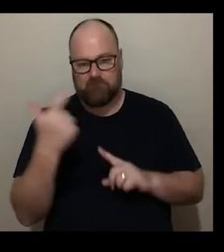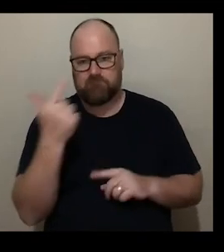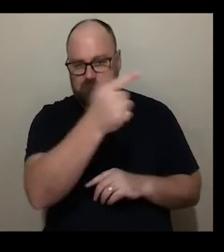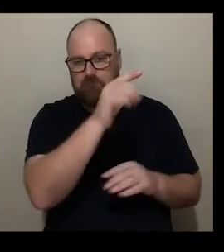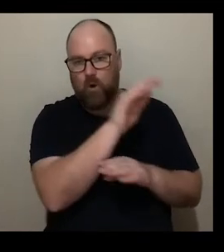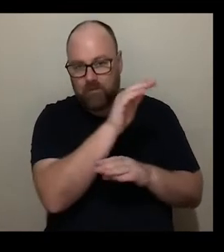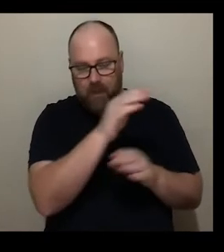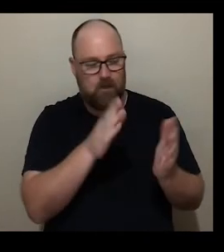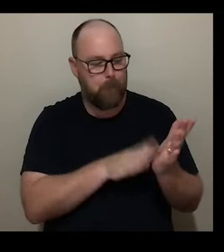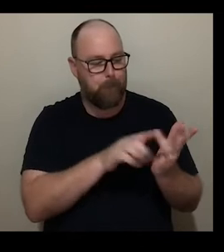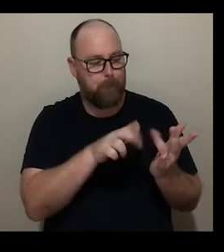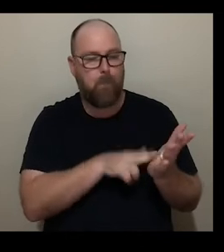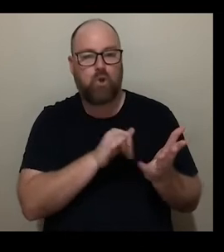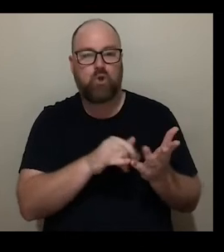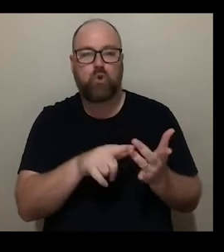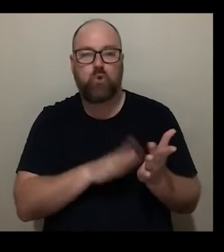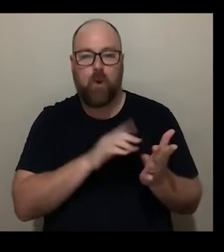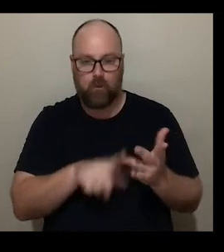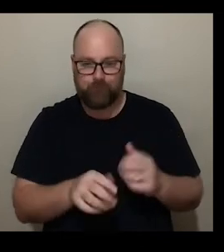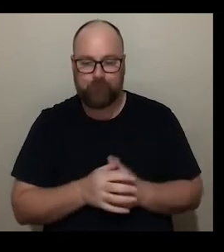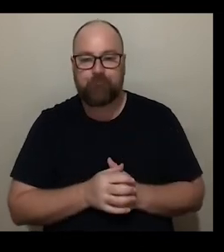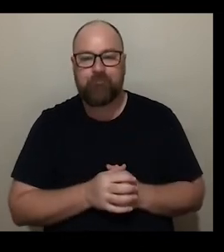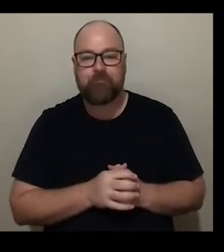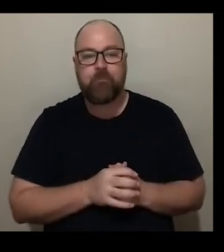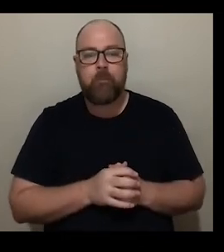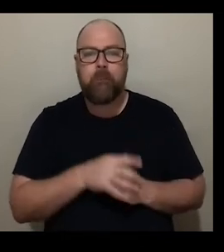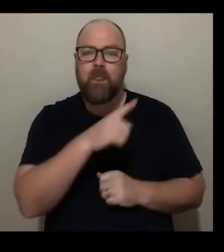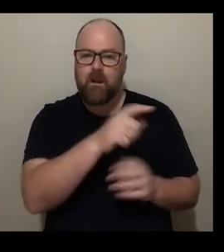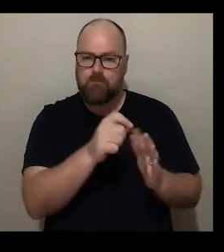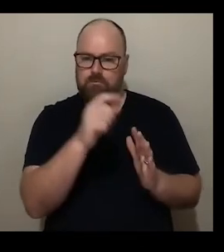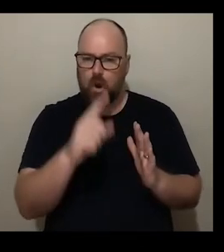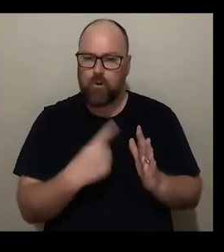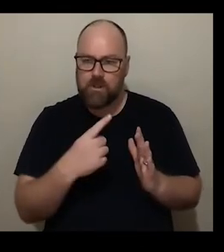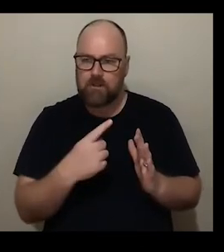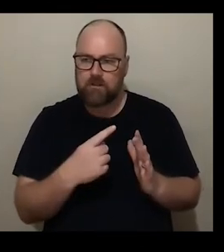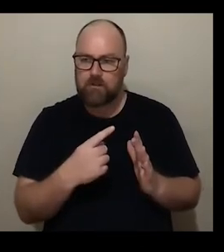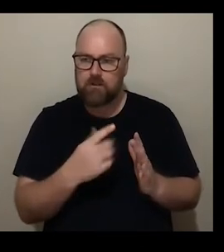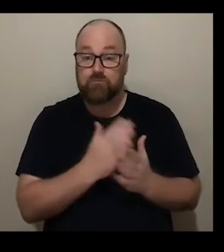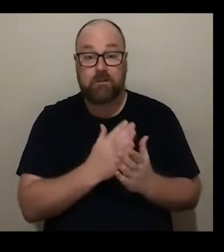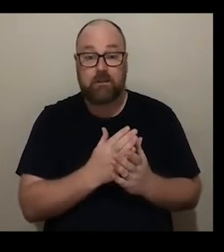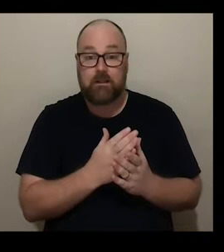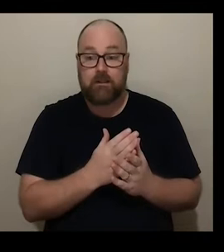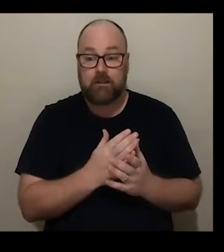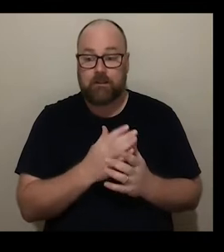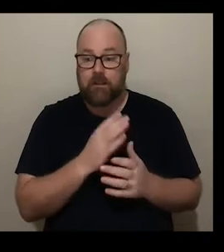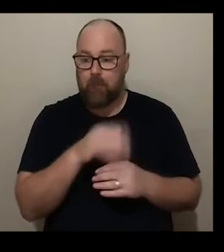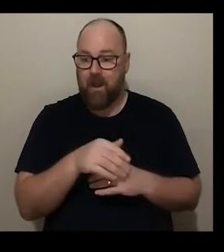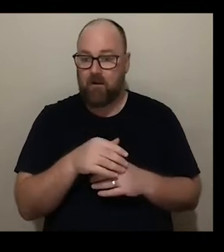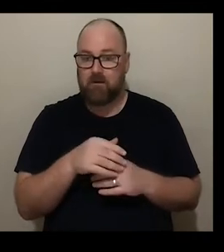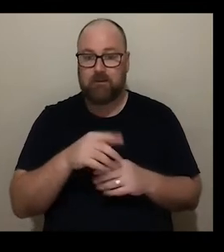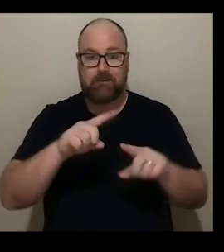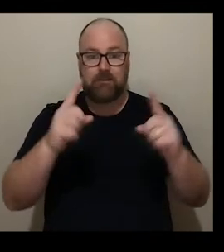and the project was really about again coming together with different voices